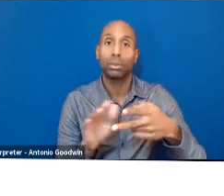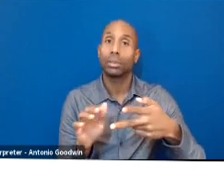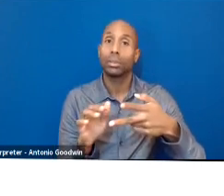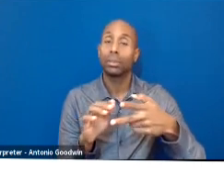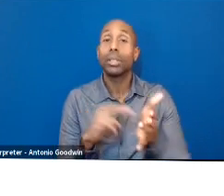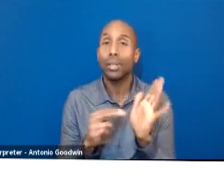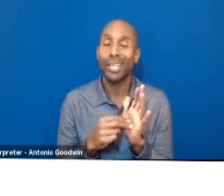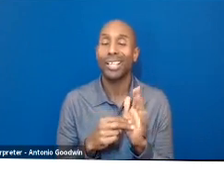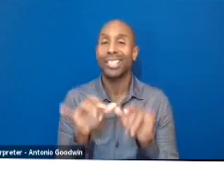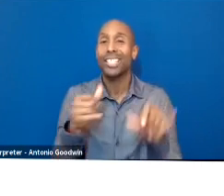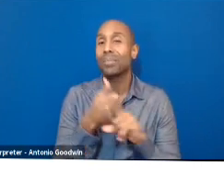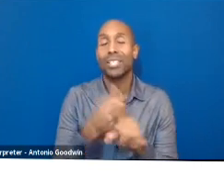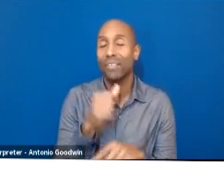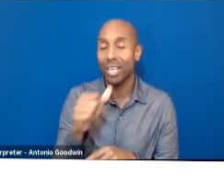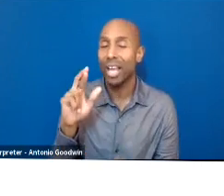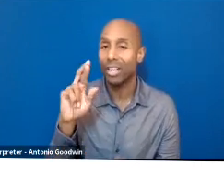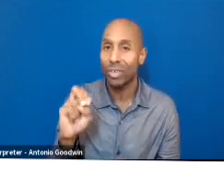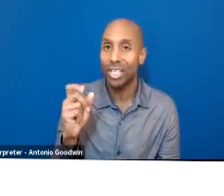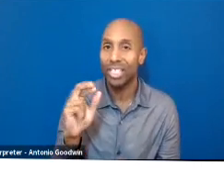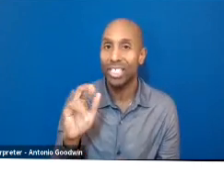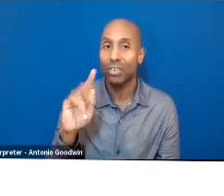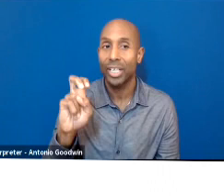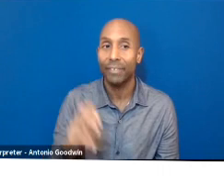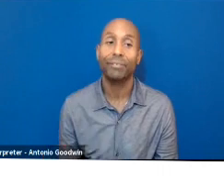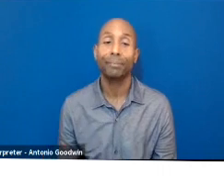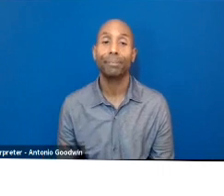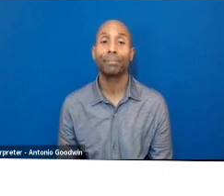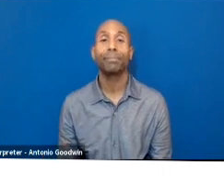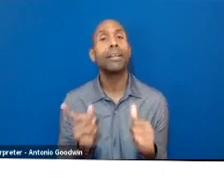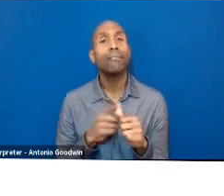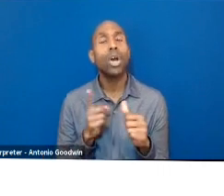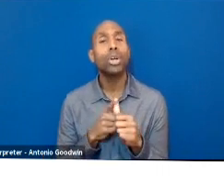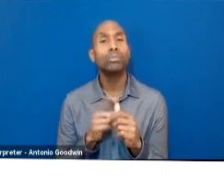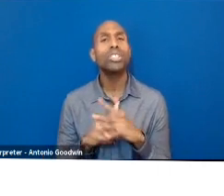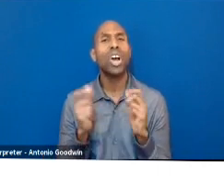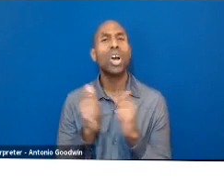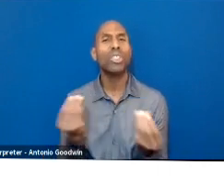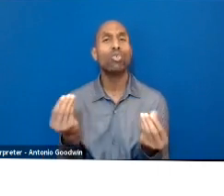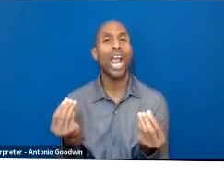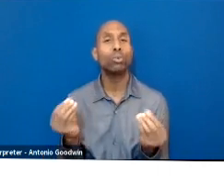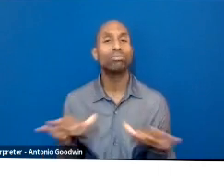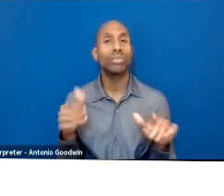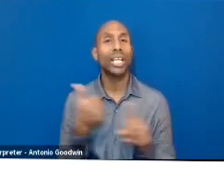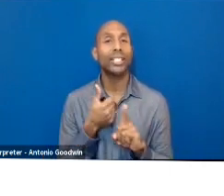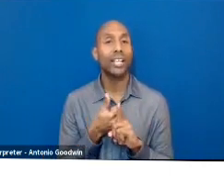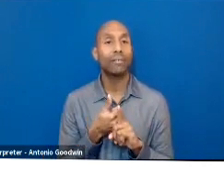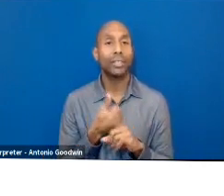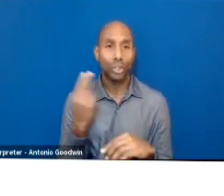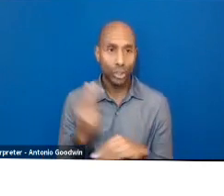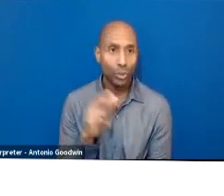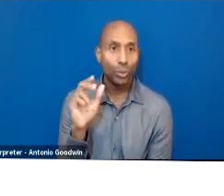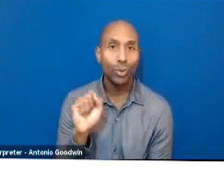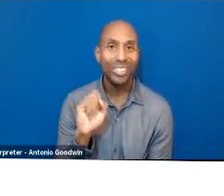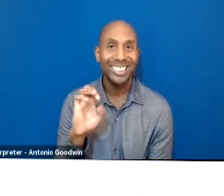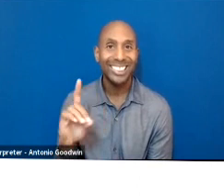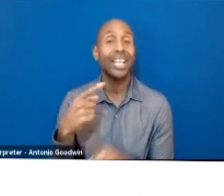seeds and other raw materials, including animals that are native to the region. This is so important. As a result of